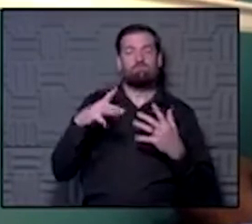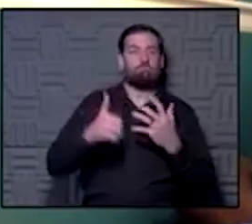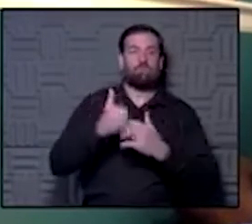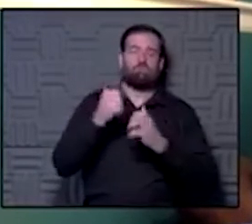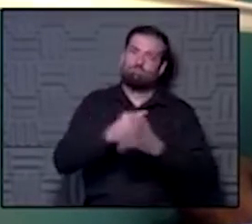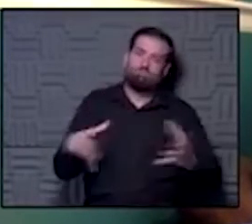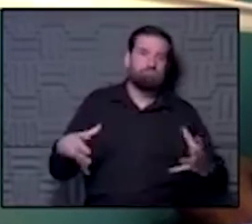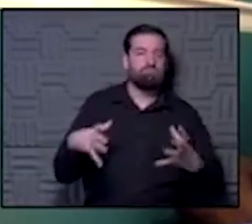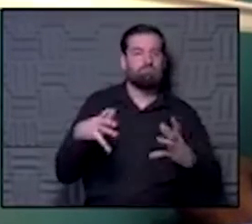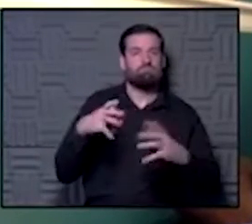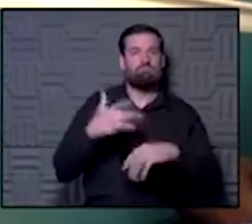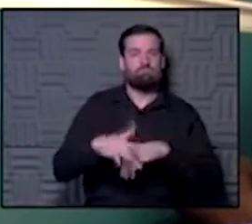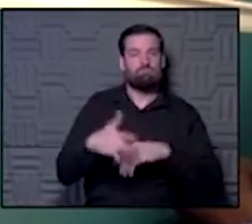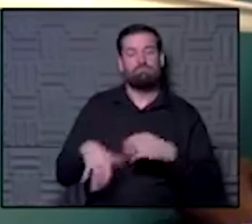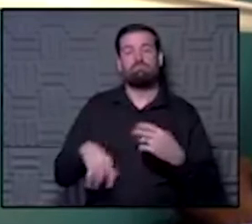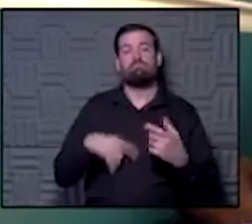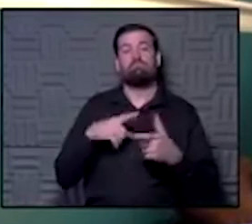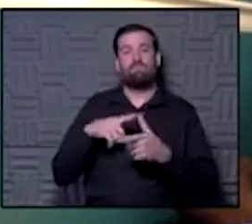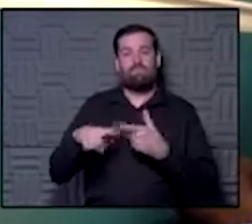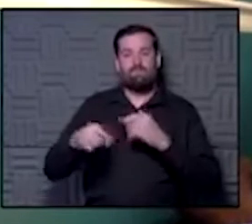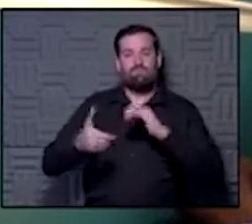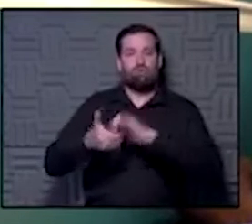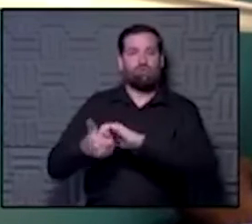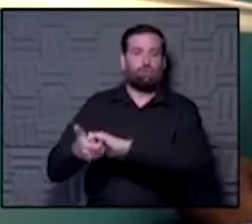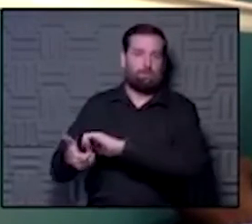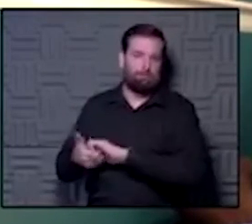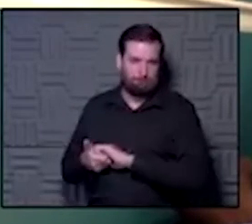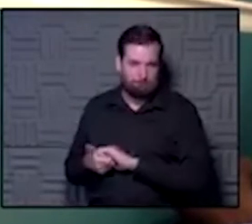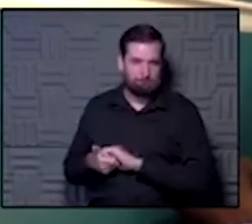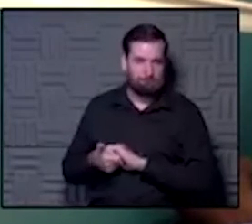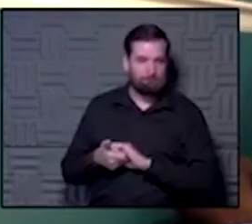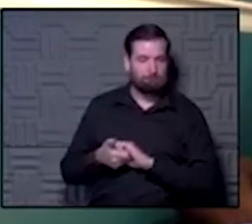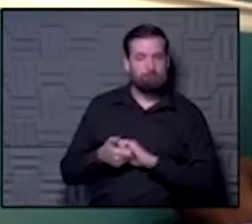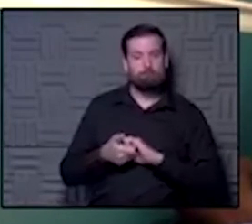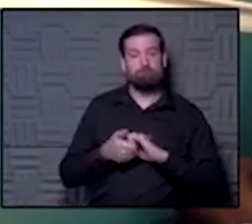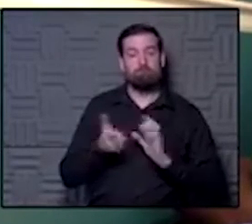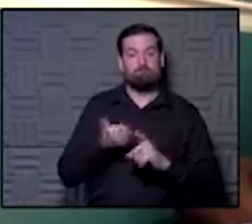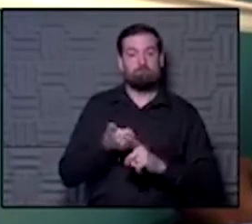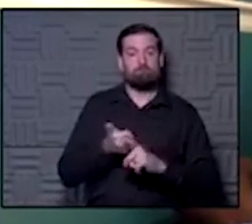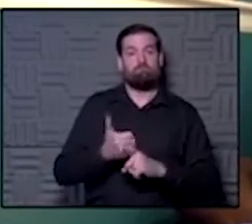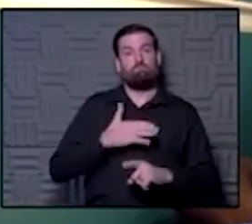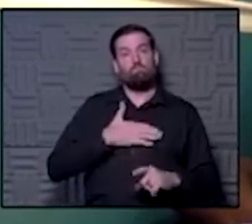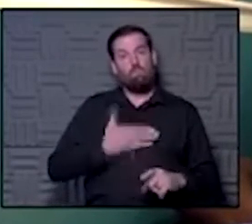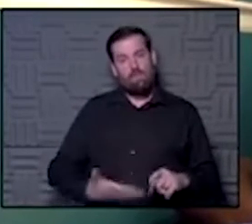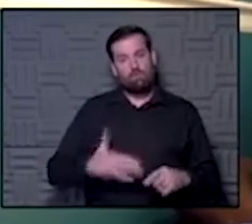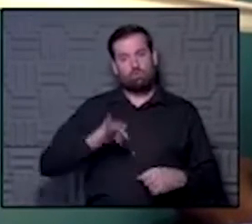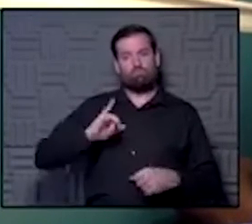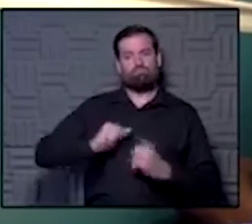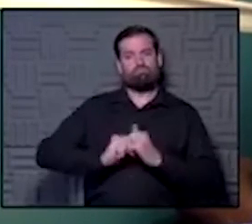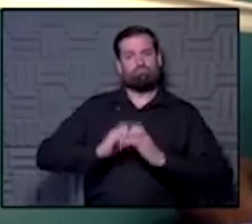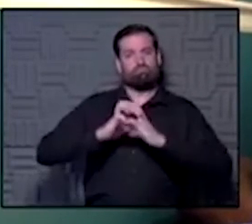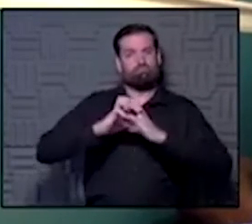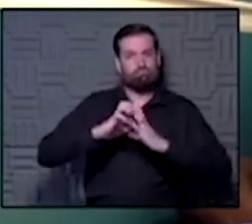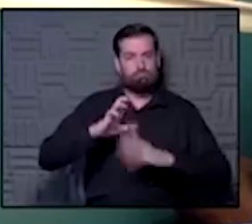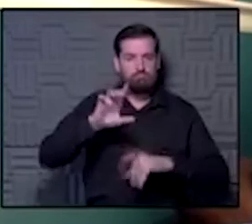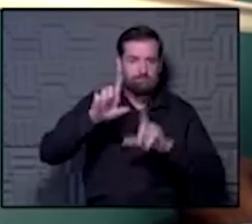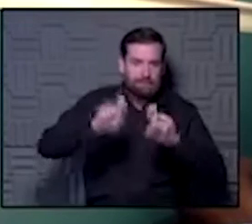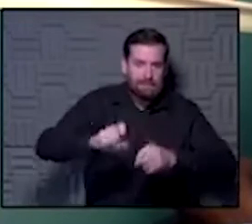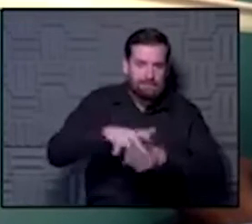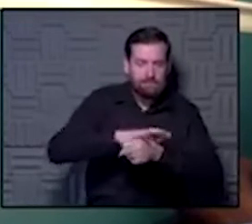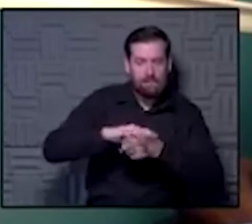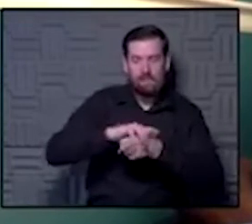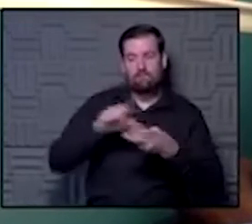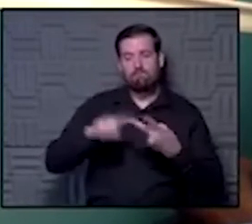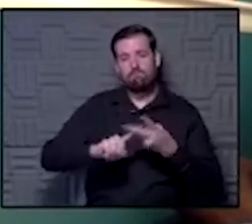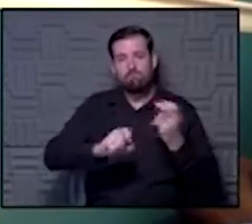And then develop partnerships partnerships with partners that are willing to host a testing site, who are willing to promote